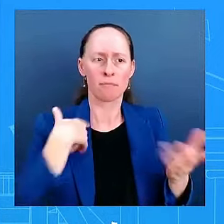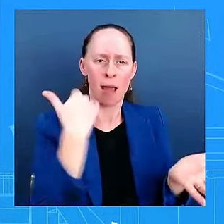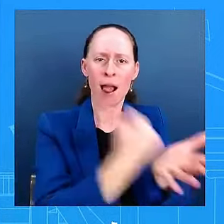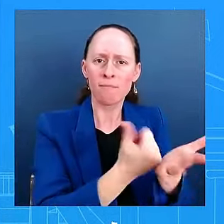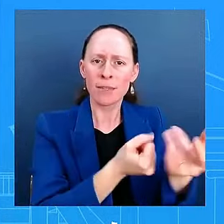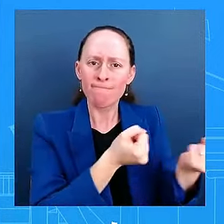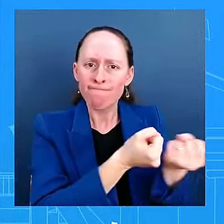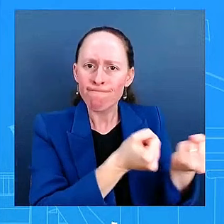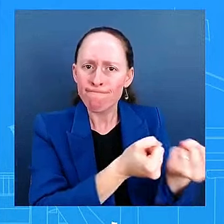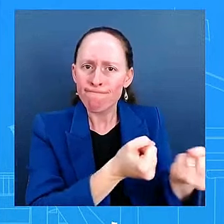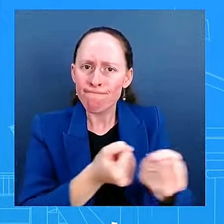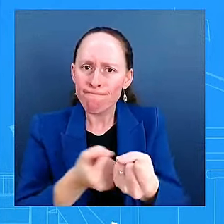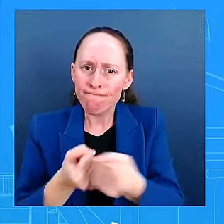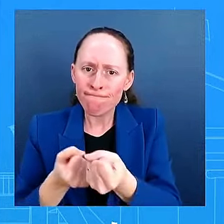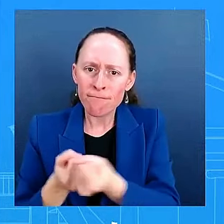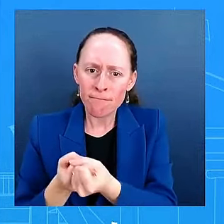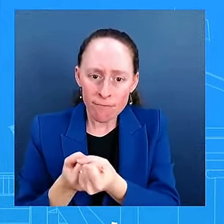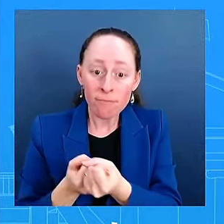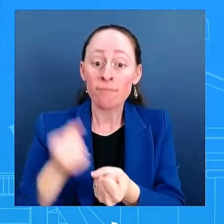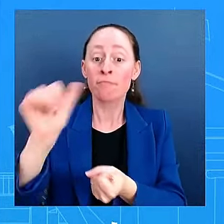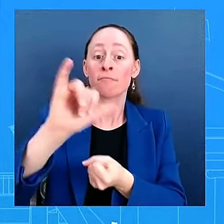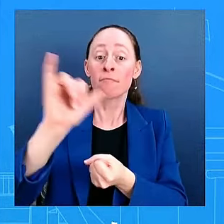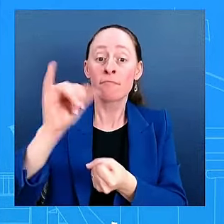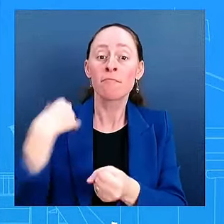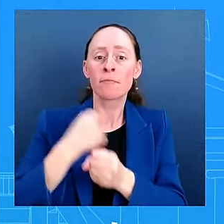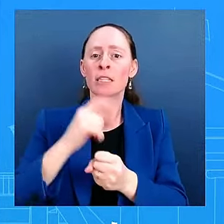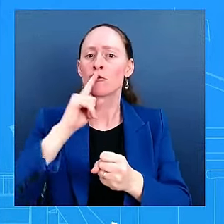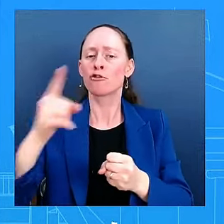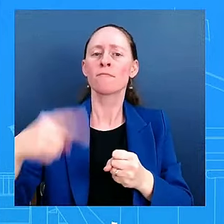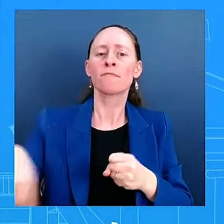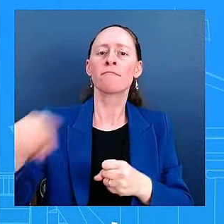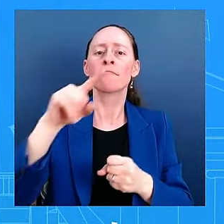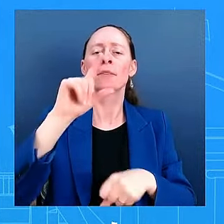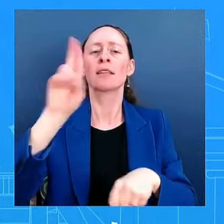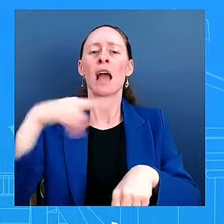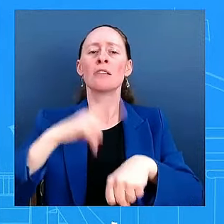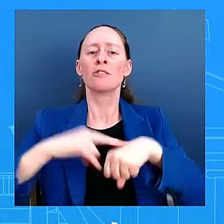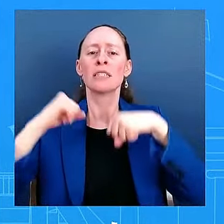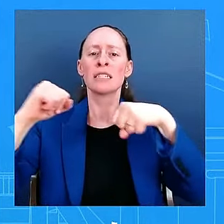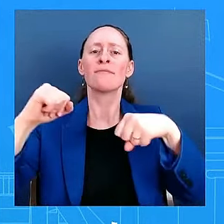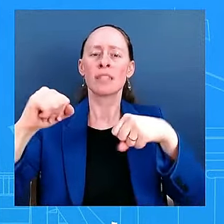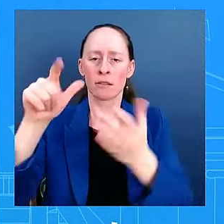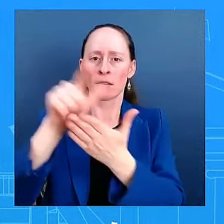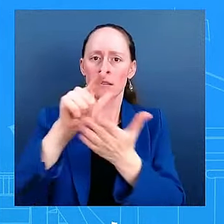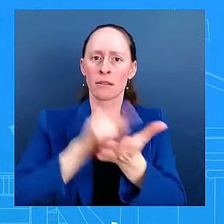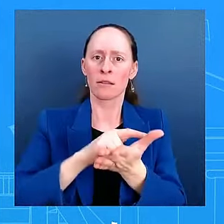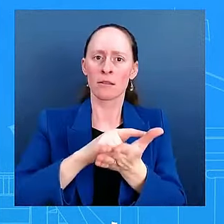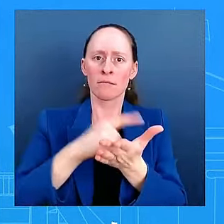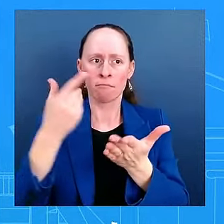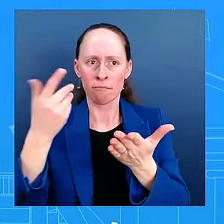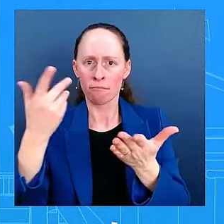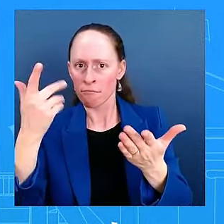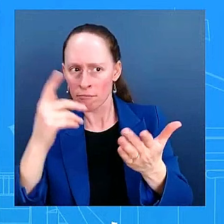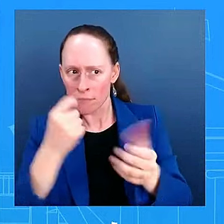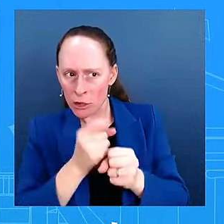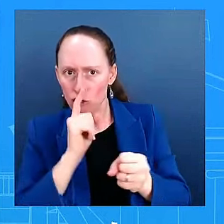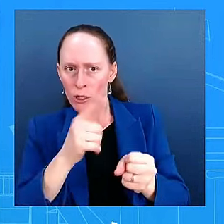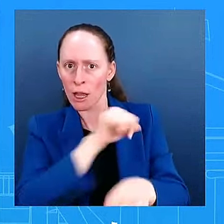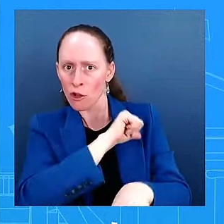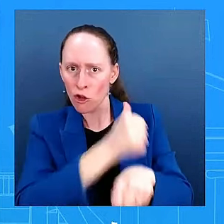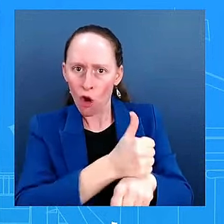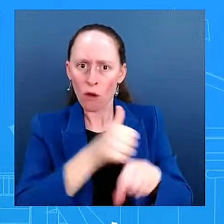to make sure that we confirm well-qualified judicial nominees. That's going to be certainly our focus in the next